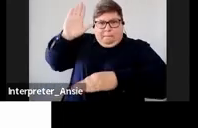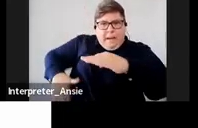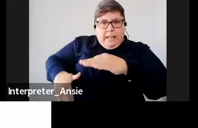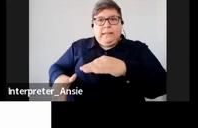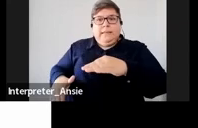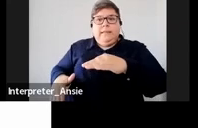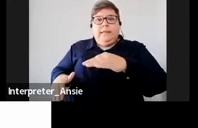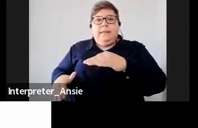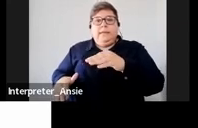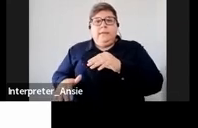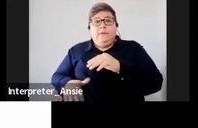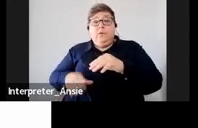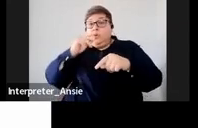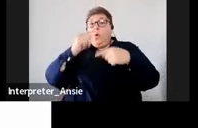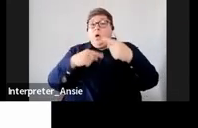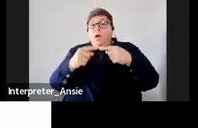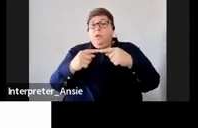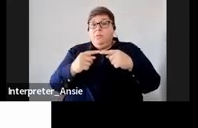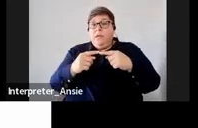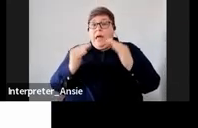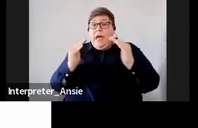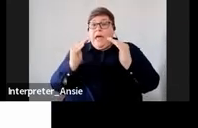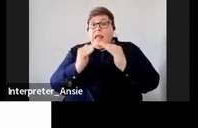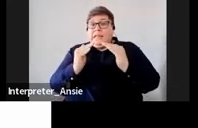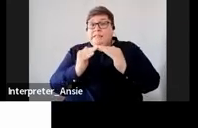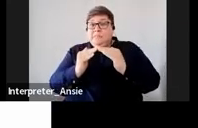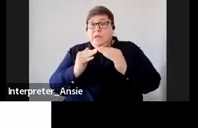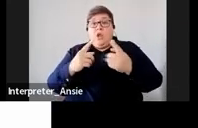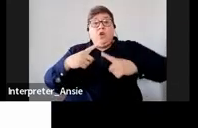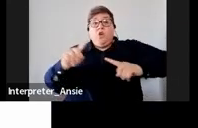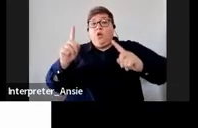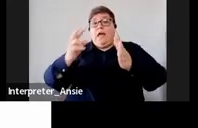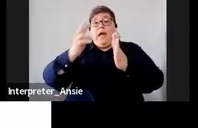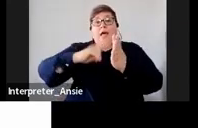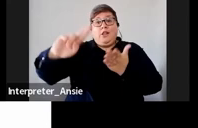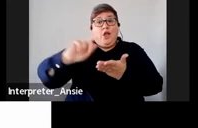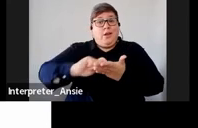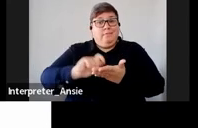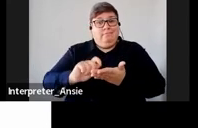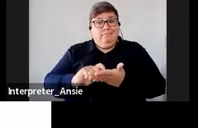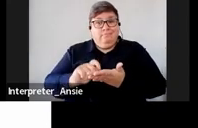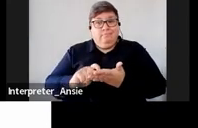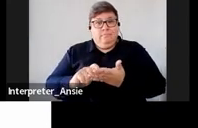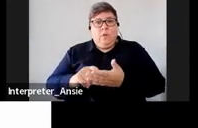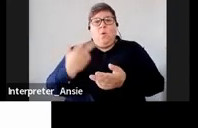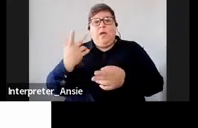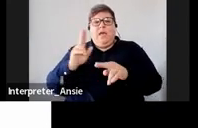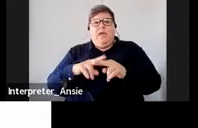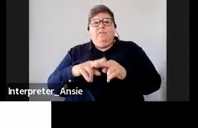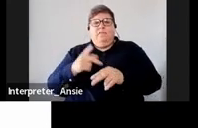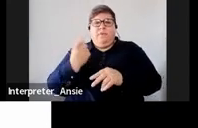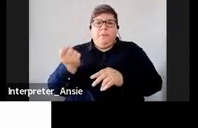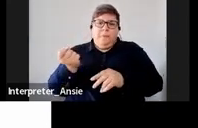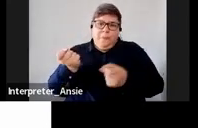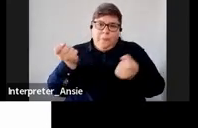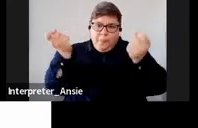I'm just talking about reasonable care not taken in completing your return what about cross negligence if you go and look at the